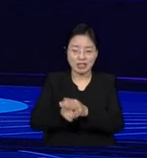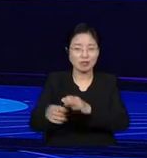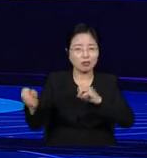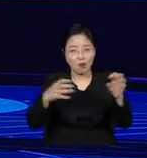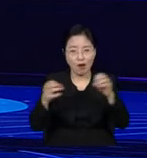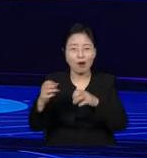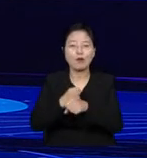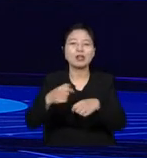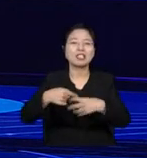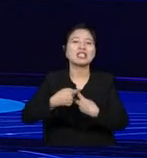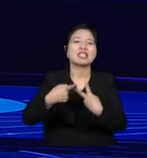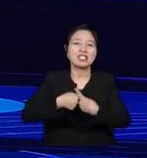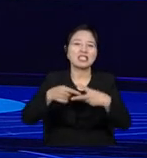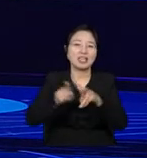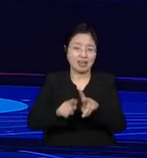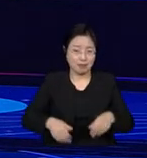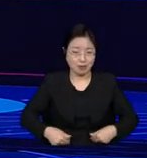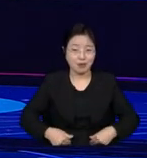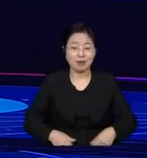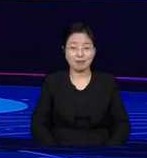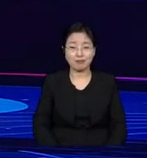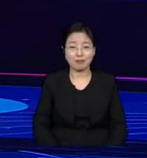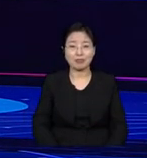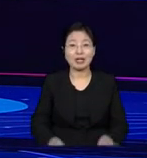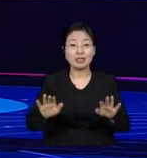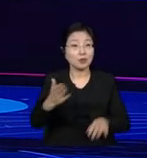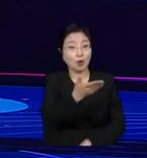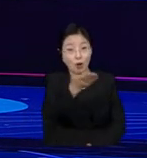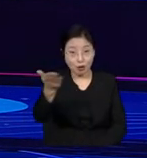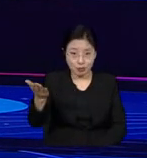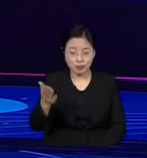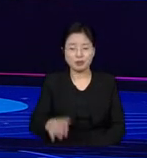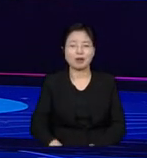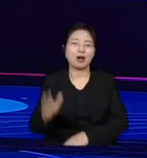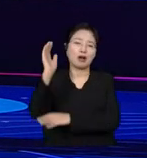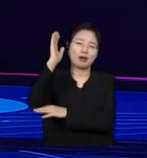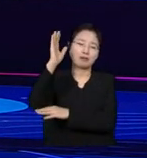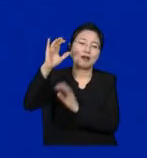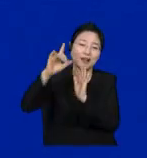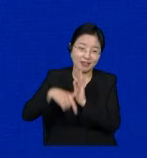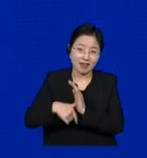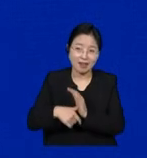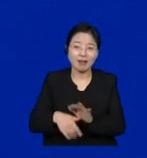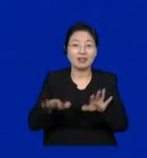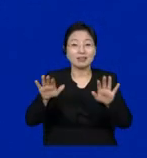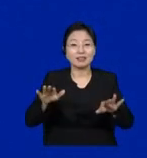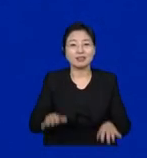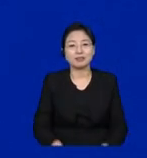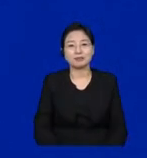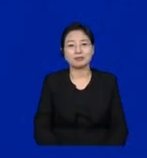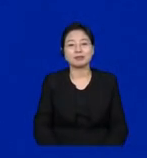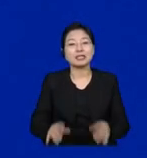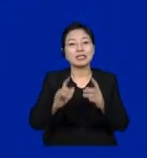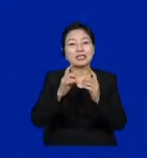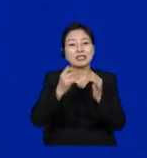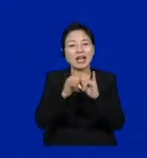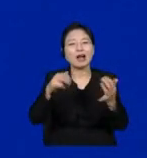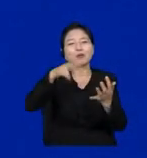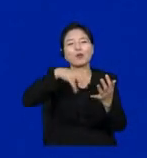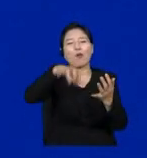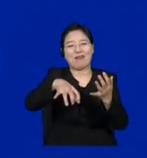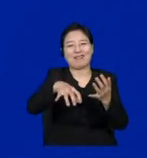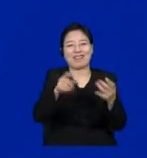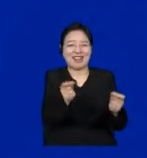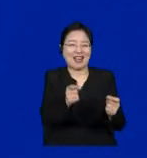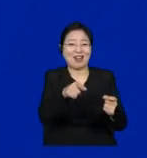in attendance here at the SPSD Forum, I encourage you to visit the Human Library Book Cafe which is open all day in the conference hall